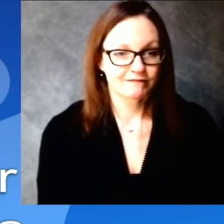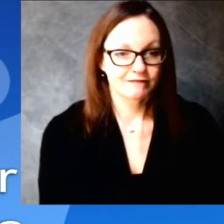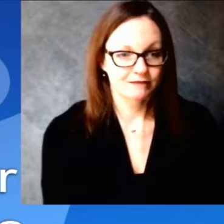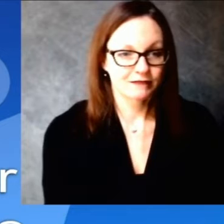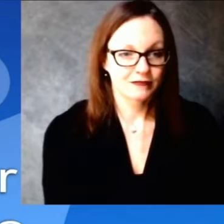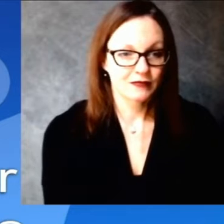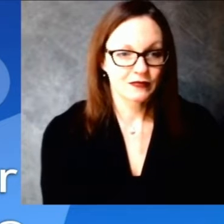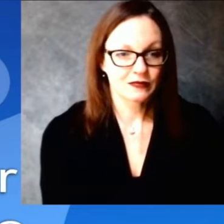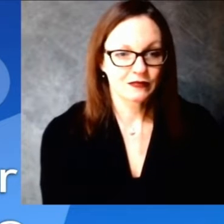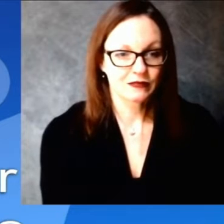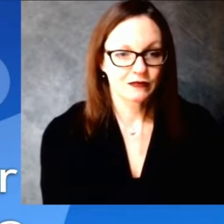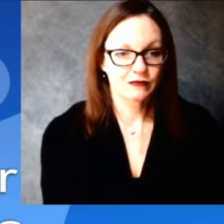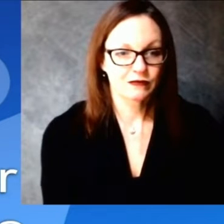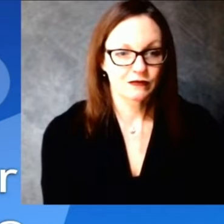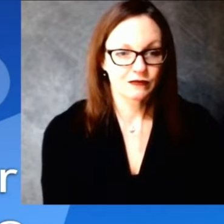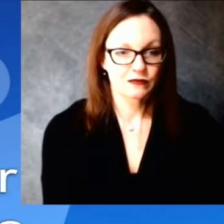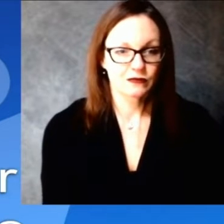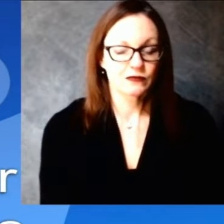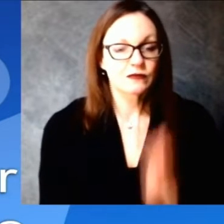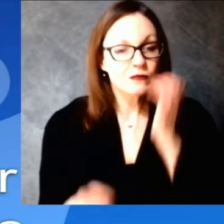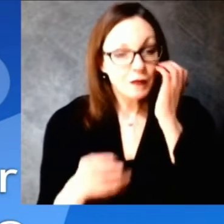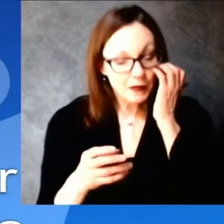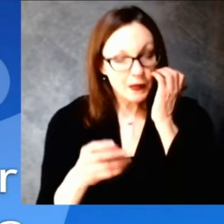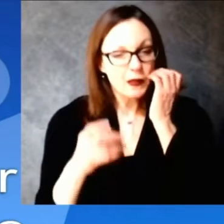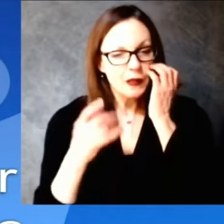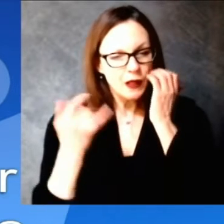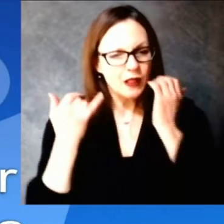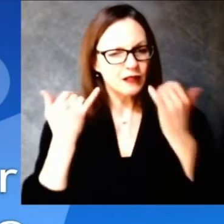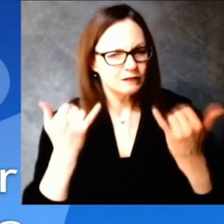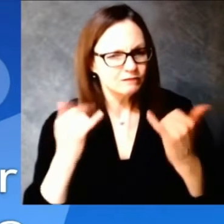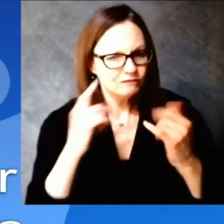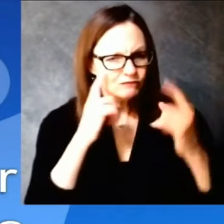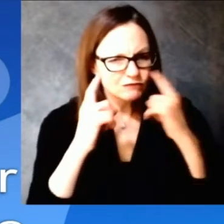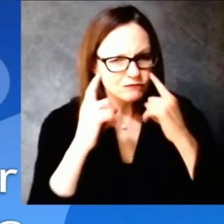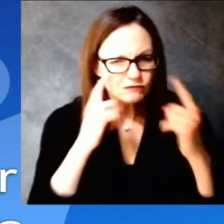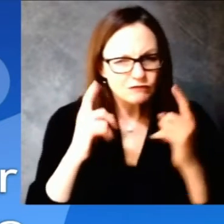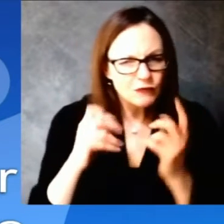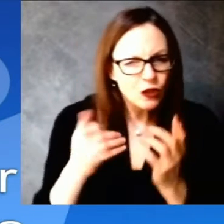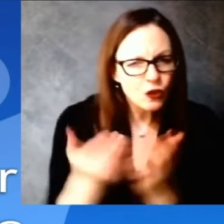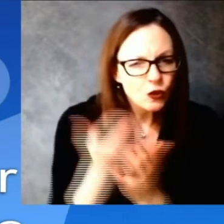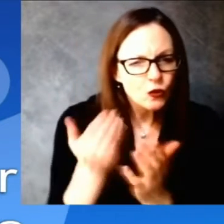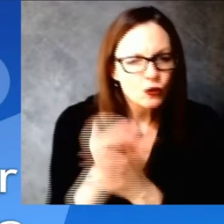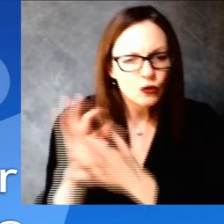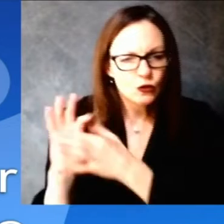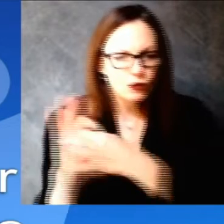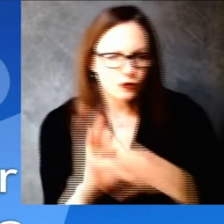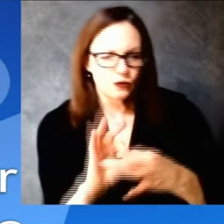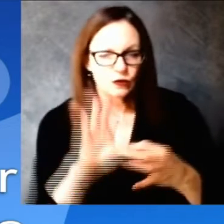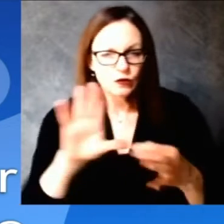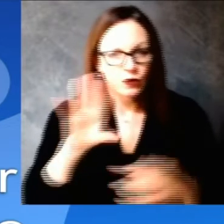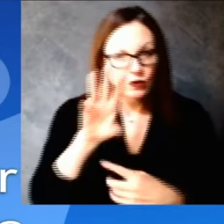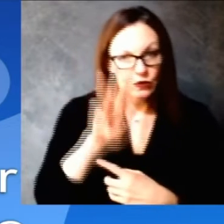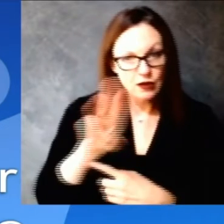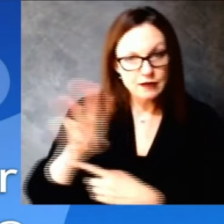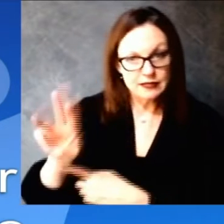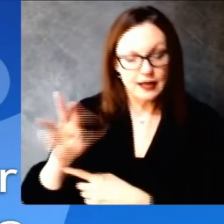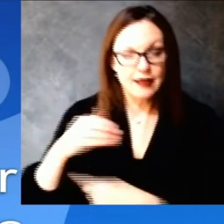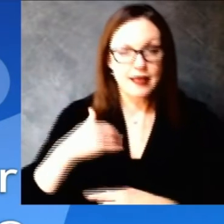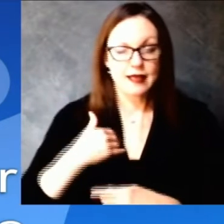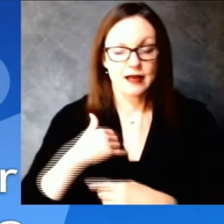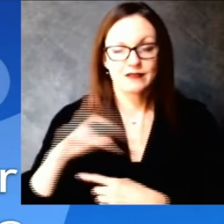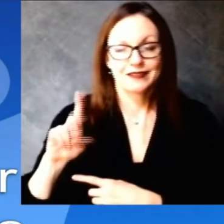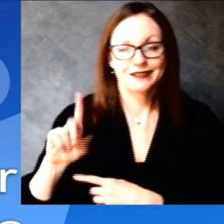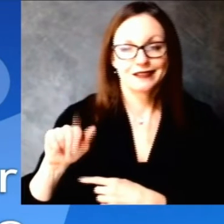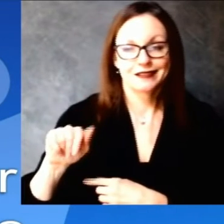if the plan is to update these new numbers every day and also if the number on the dashboard of